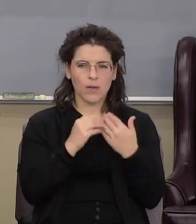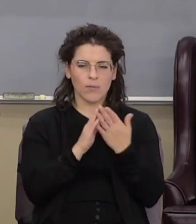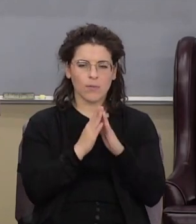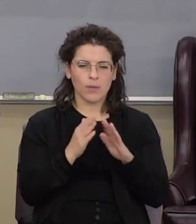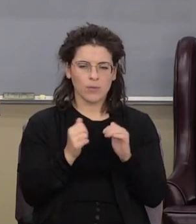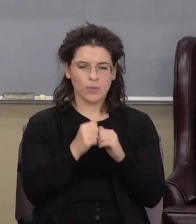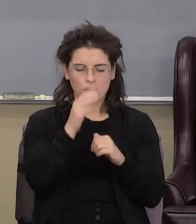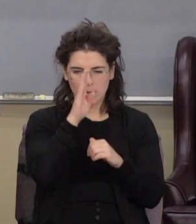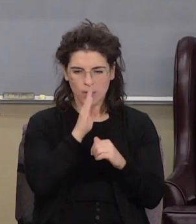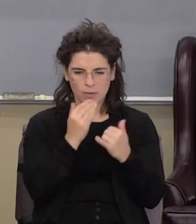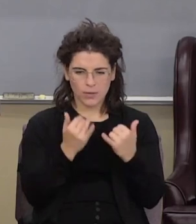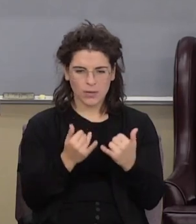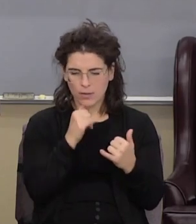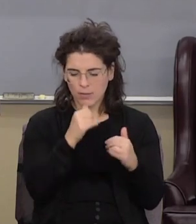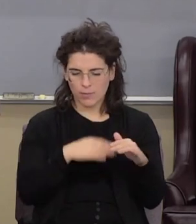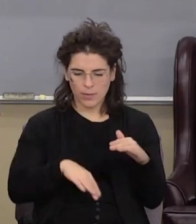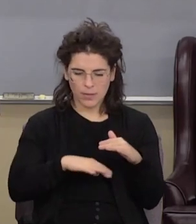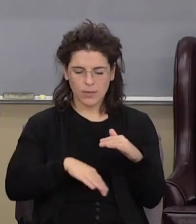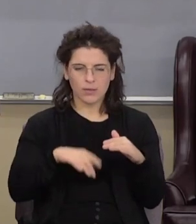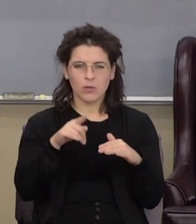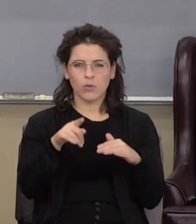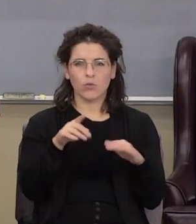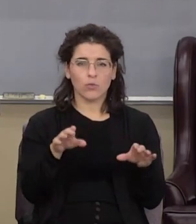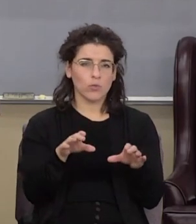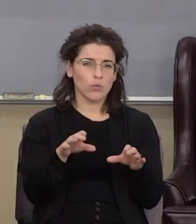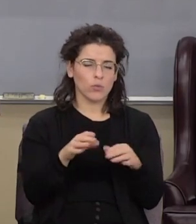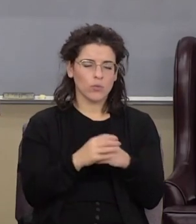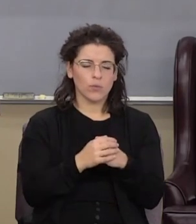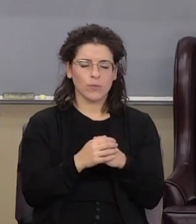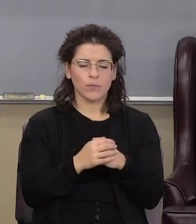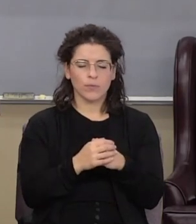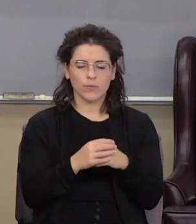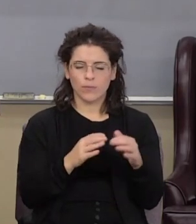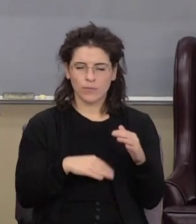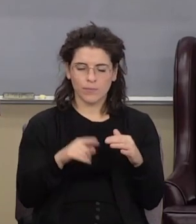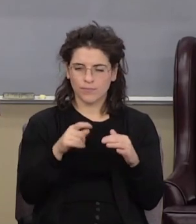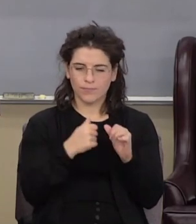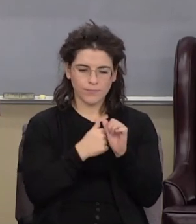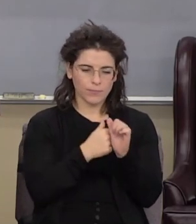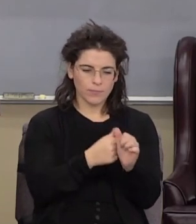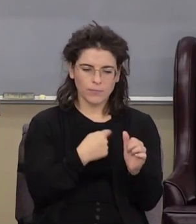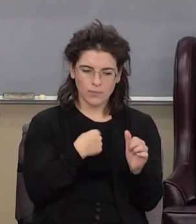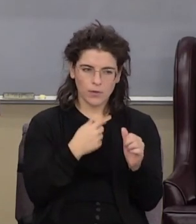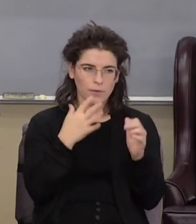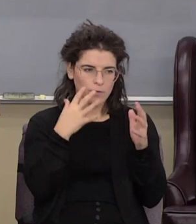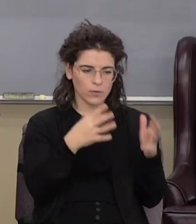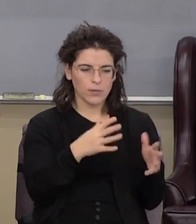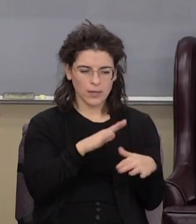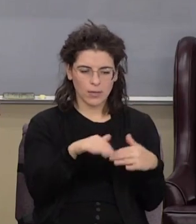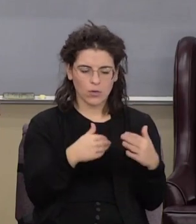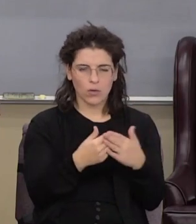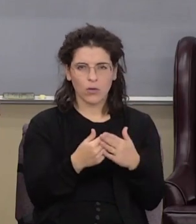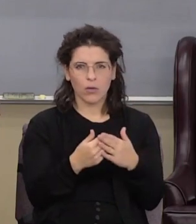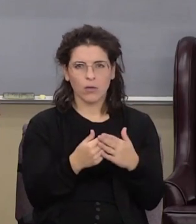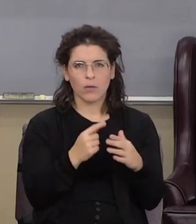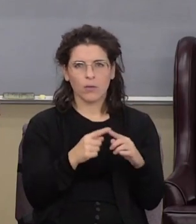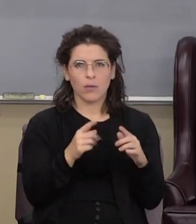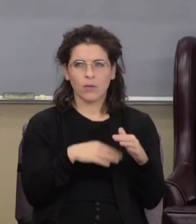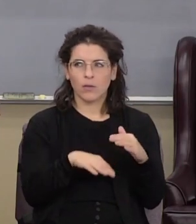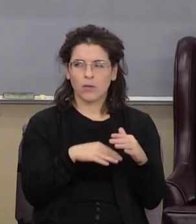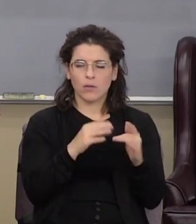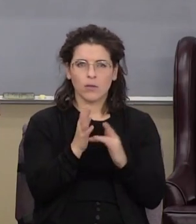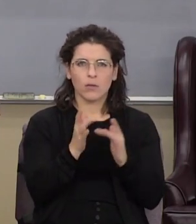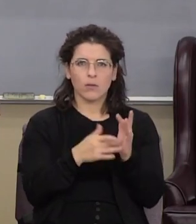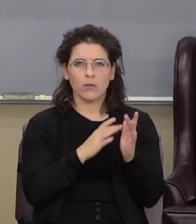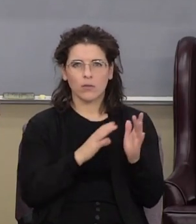not based on what you do not based on you that have followed me for second all but based upon what